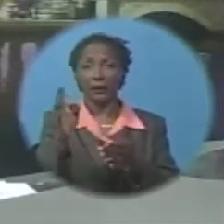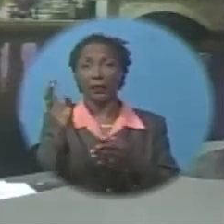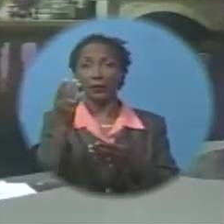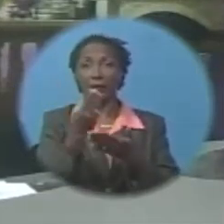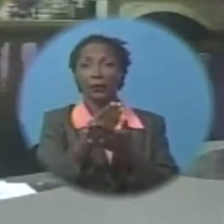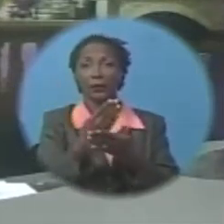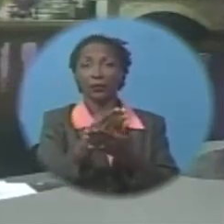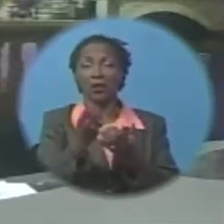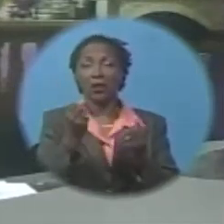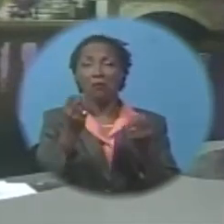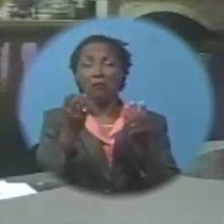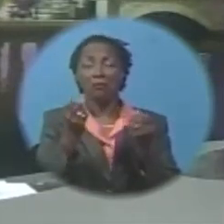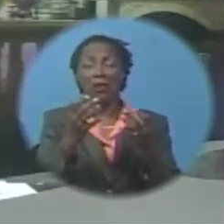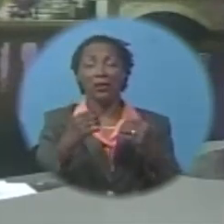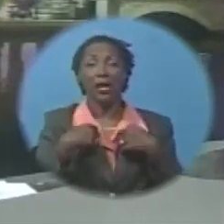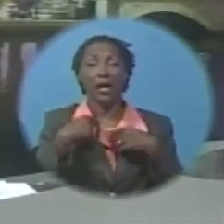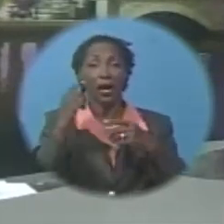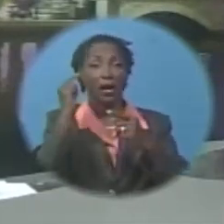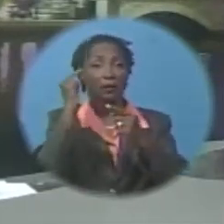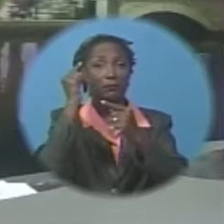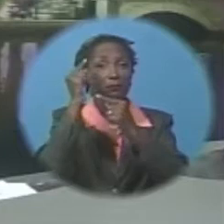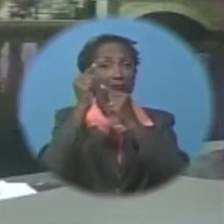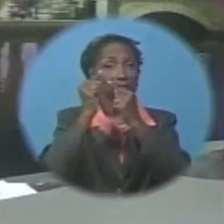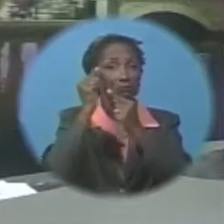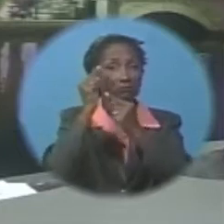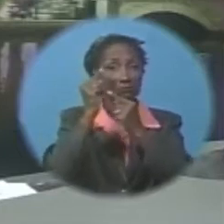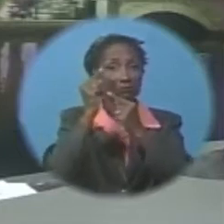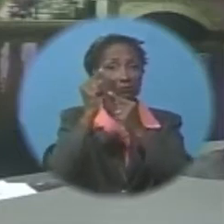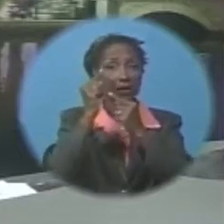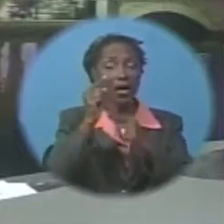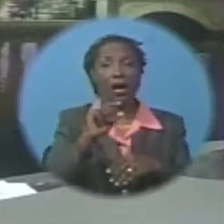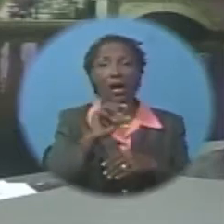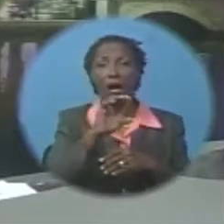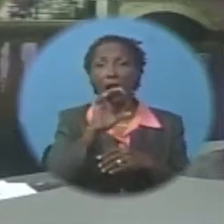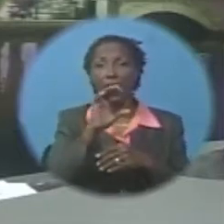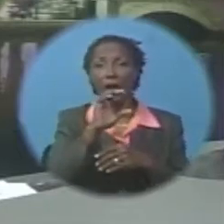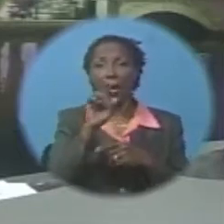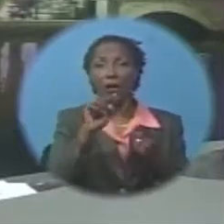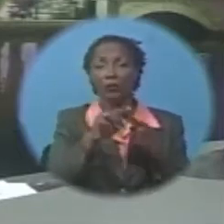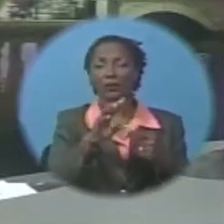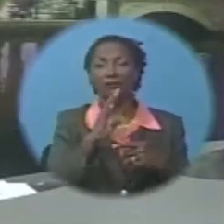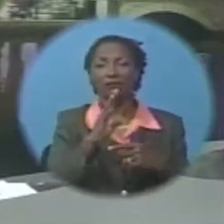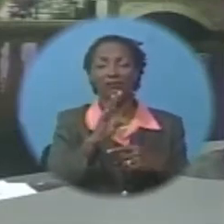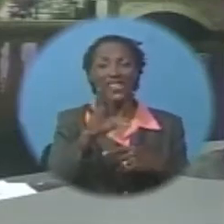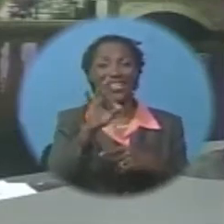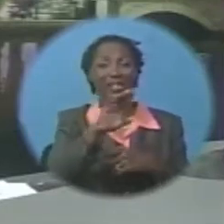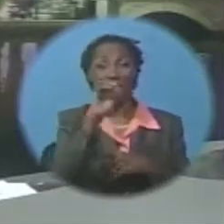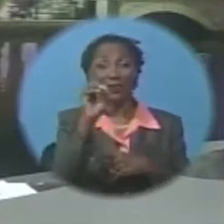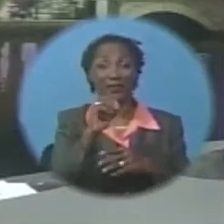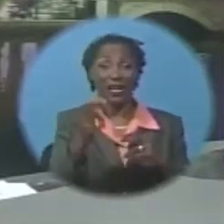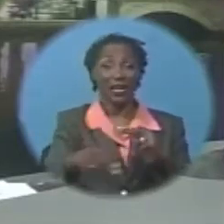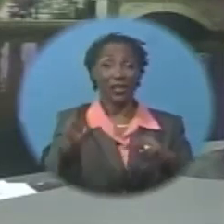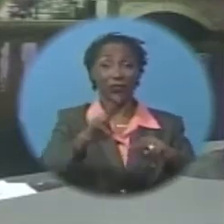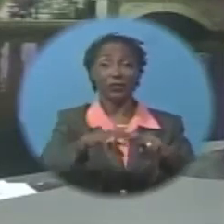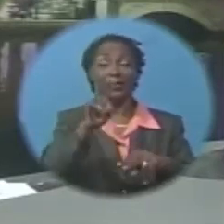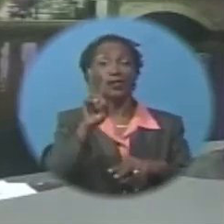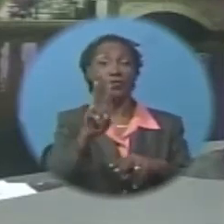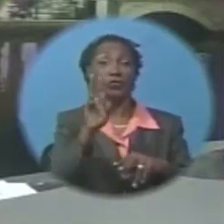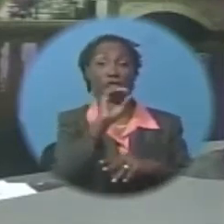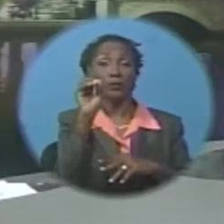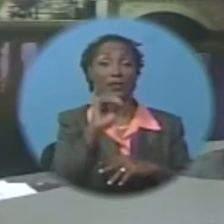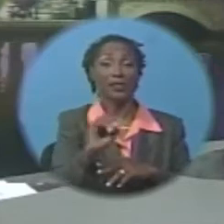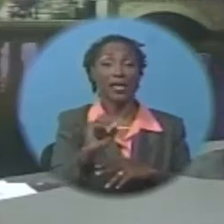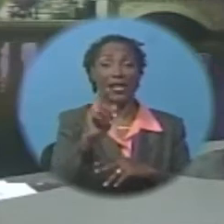concerns, primarily about the 8% increase for the national social responsibility levy and the 2% tax on